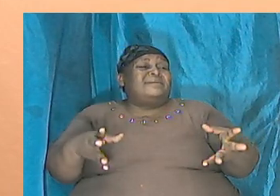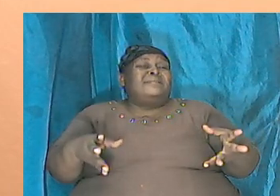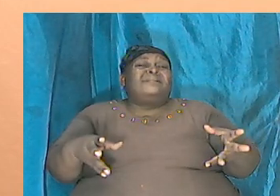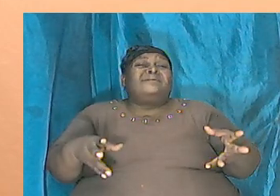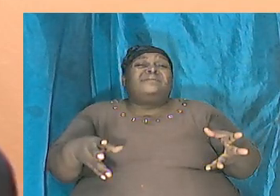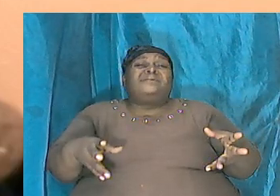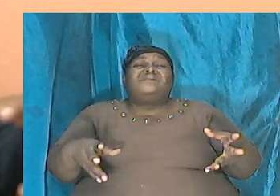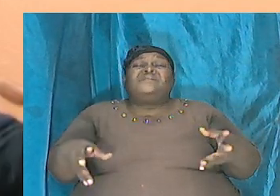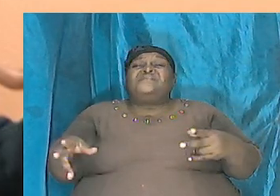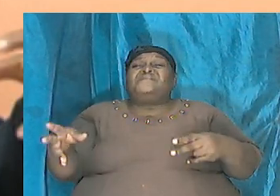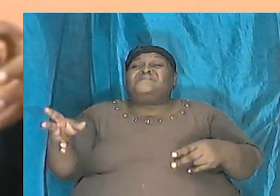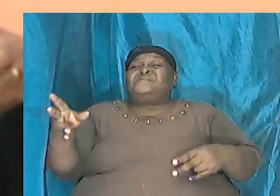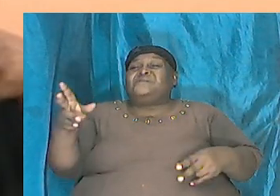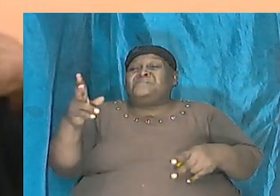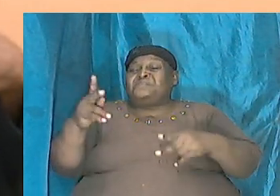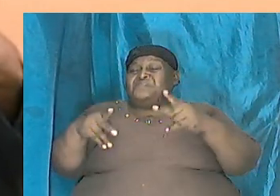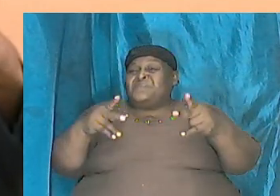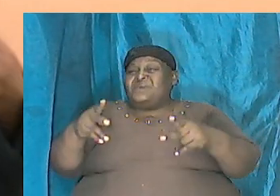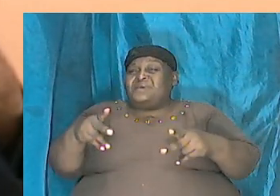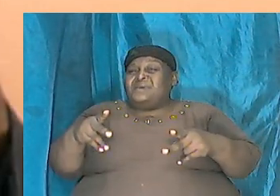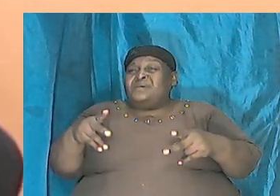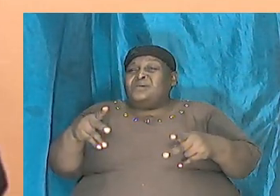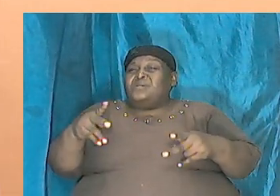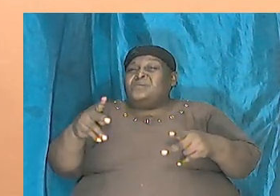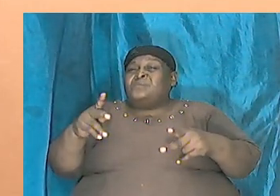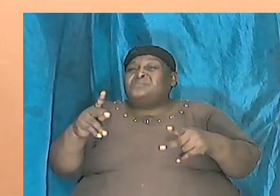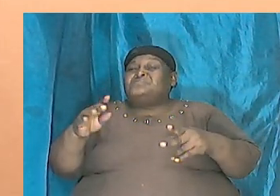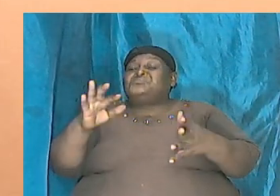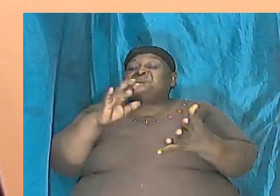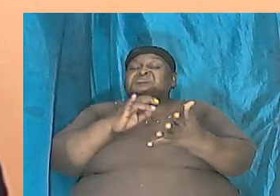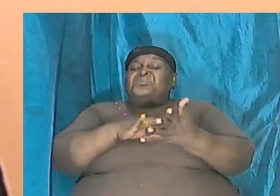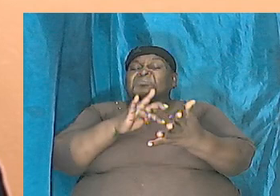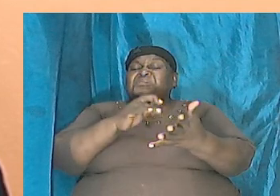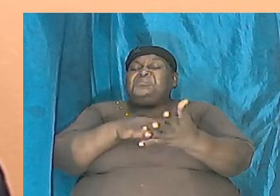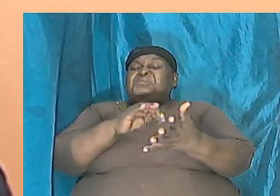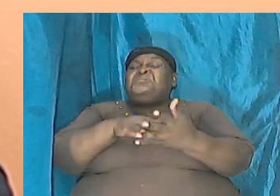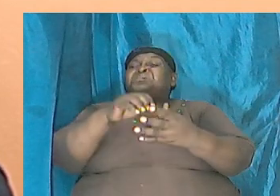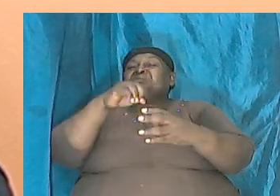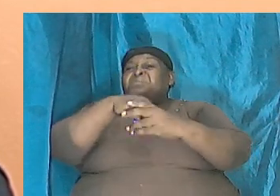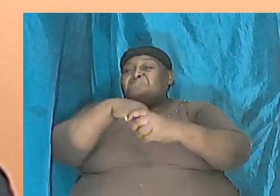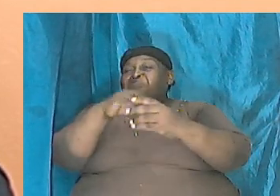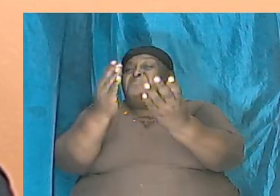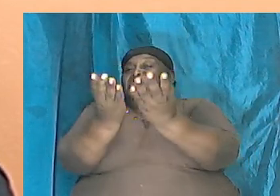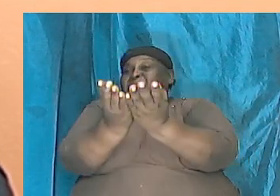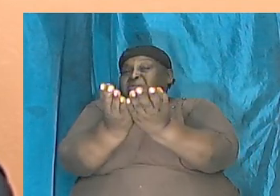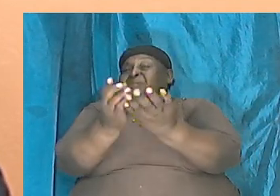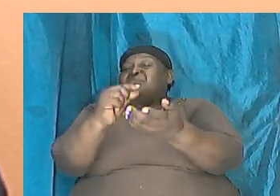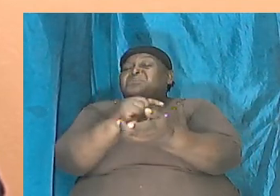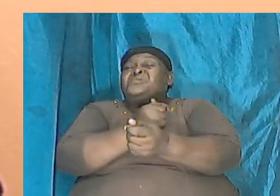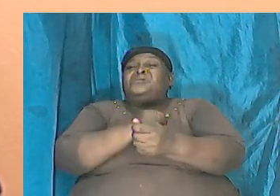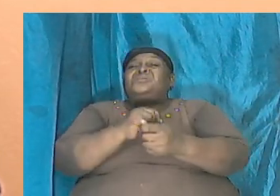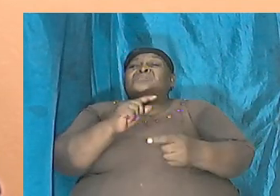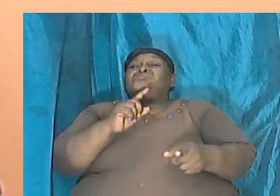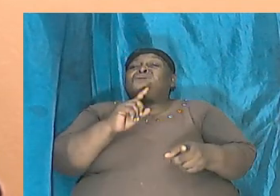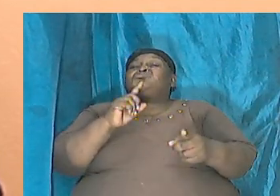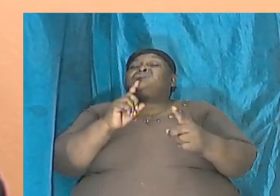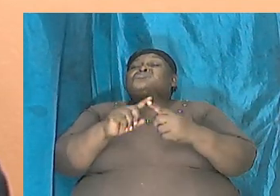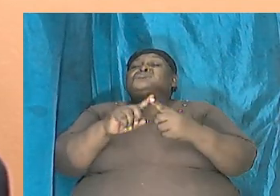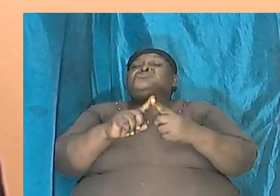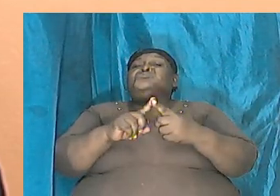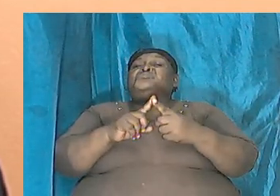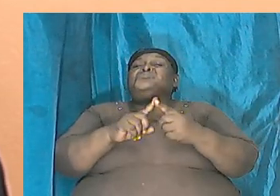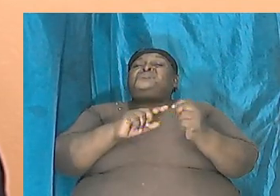Genesis Genesis and look for everything to discredit and to disprove